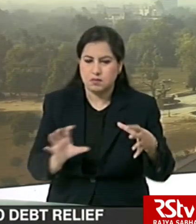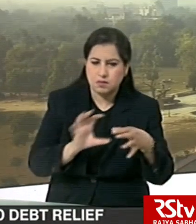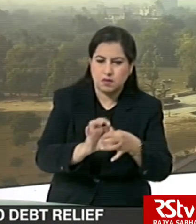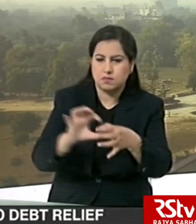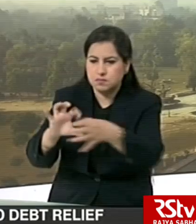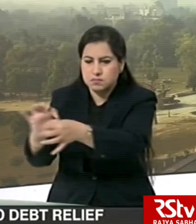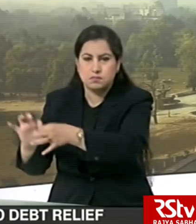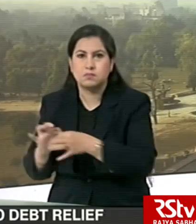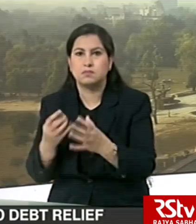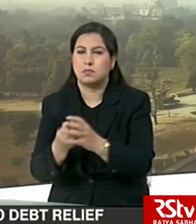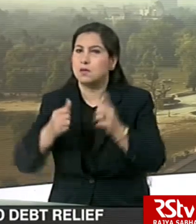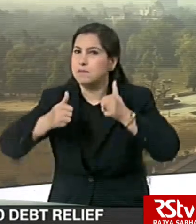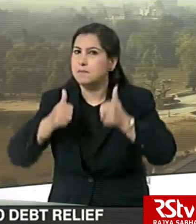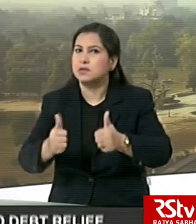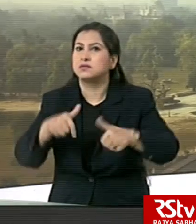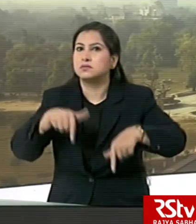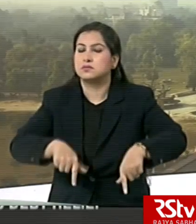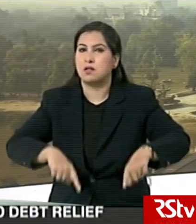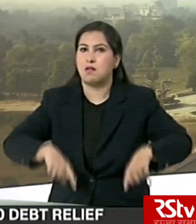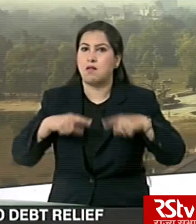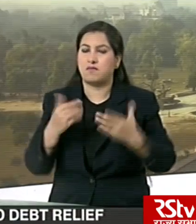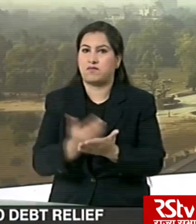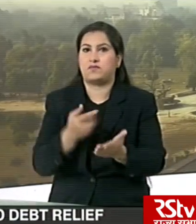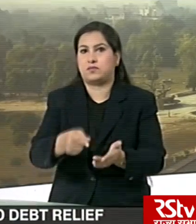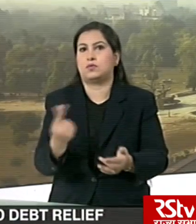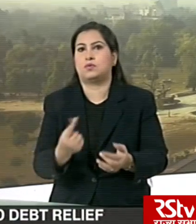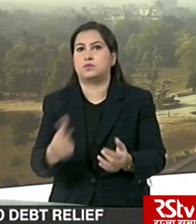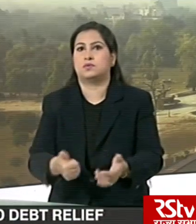that make the best use of this vital lifeline.